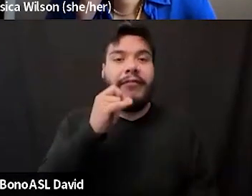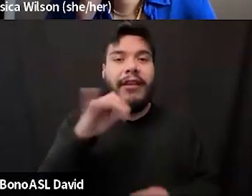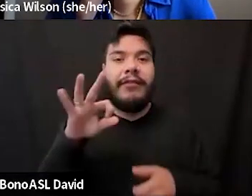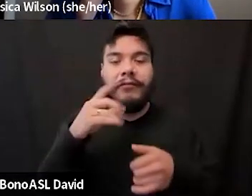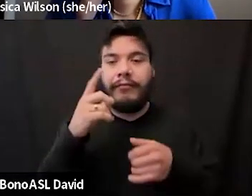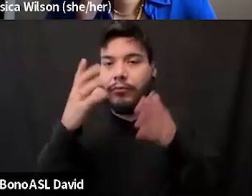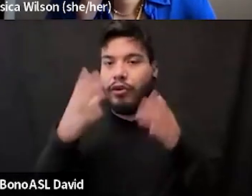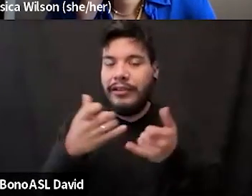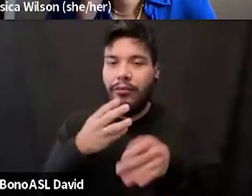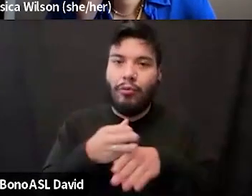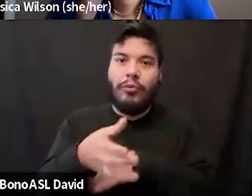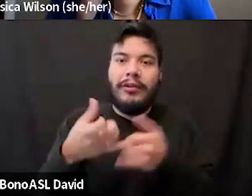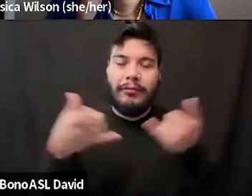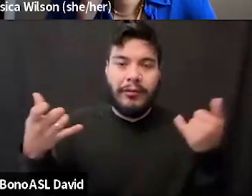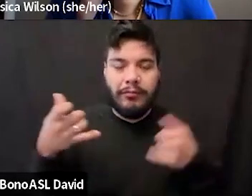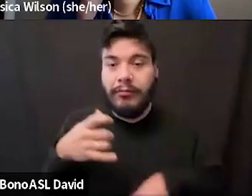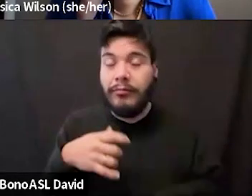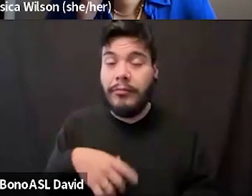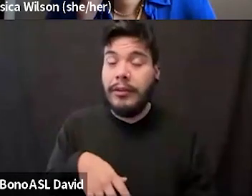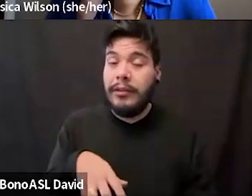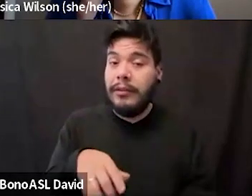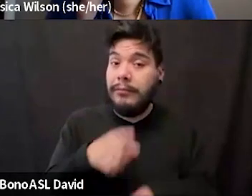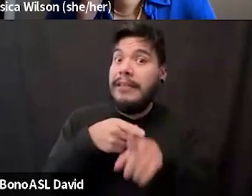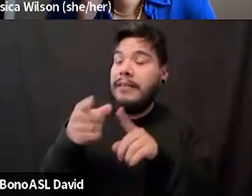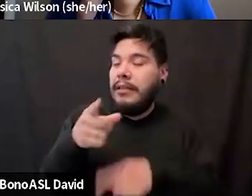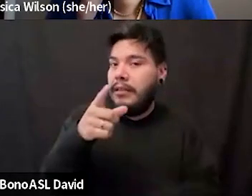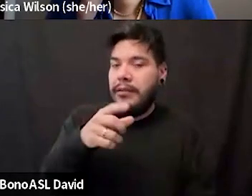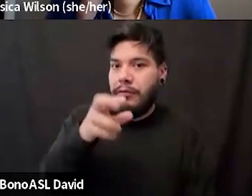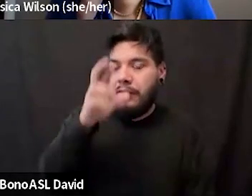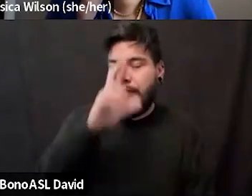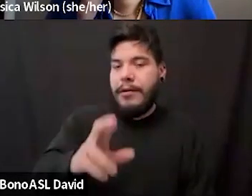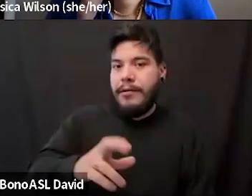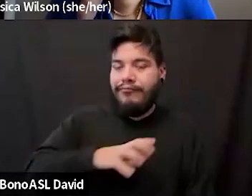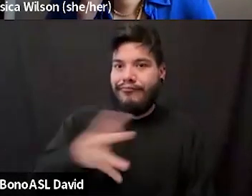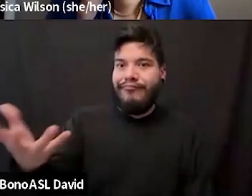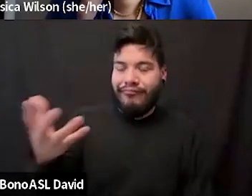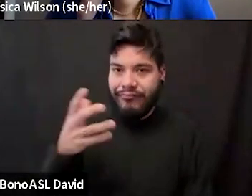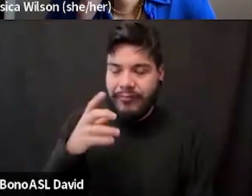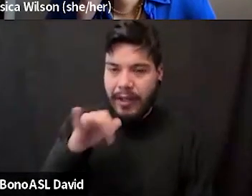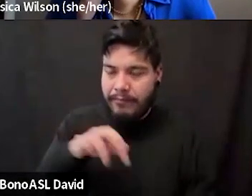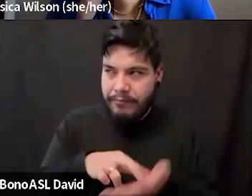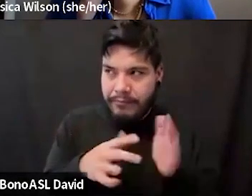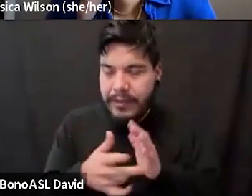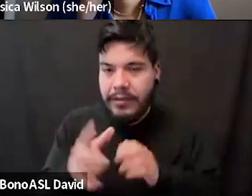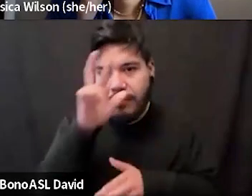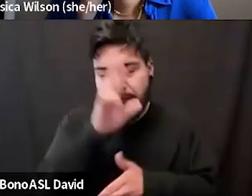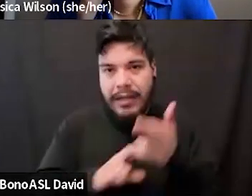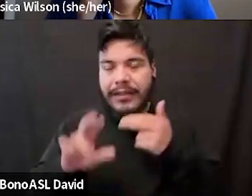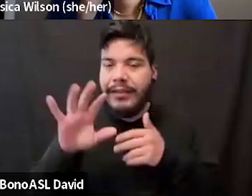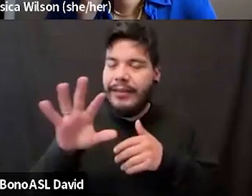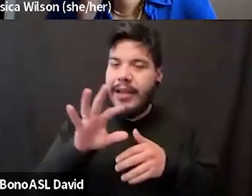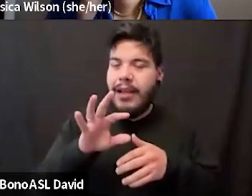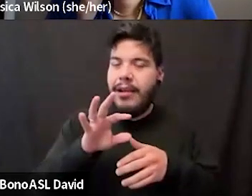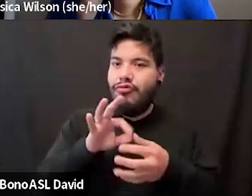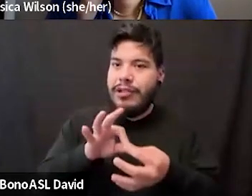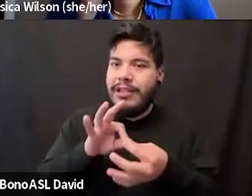if it's, you know, disrespectful boundary, like that means that I'm respecting the relationship that I have with them enough. And I respect myself